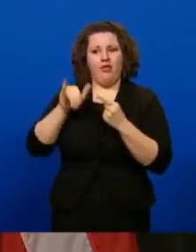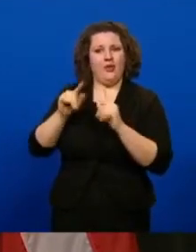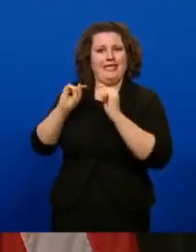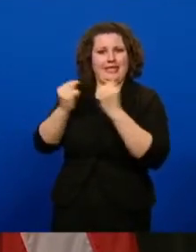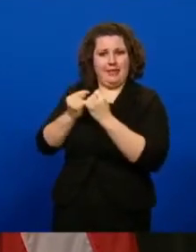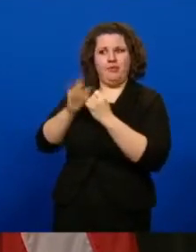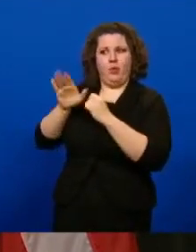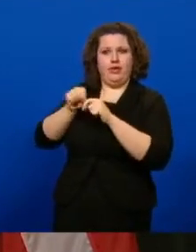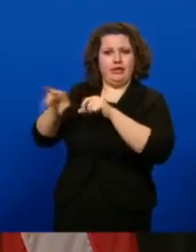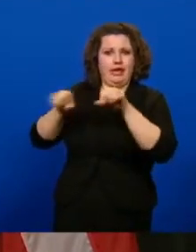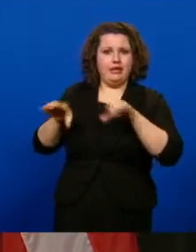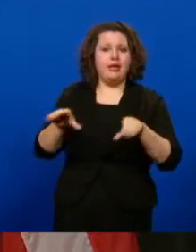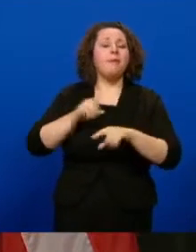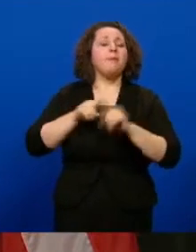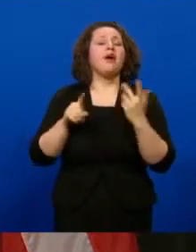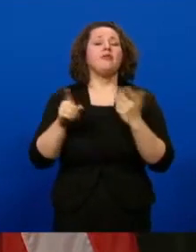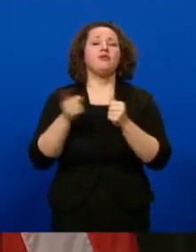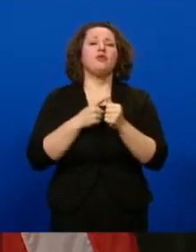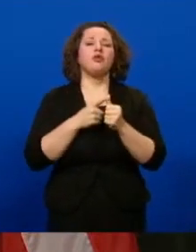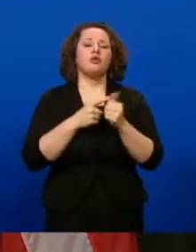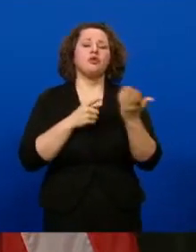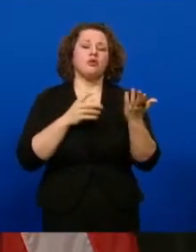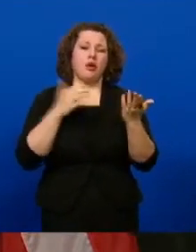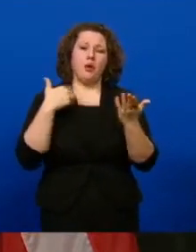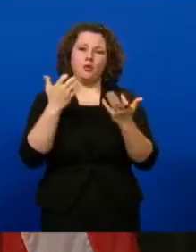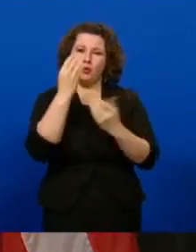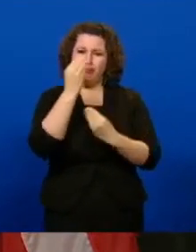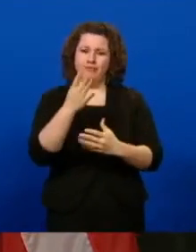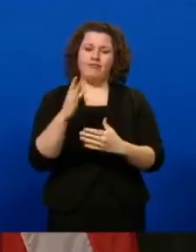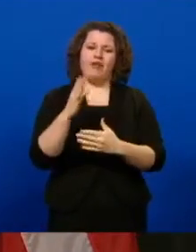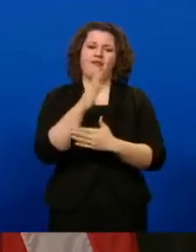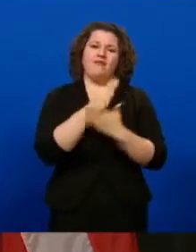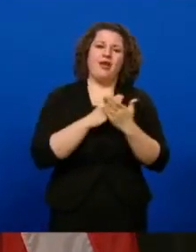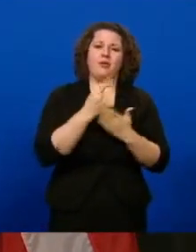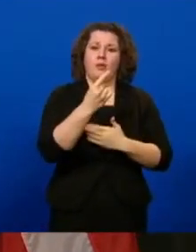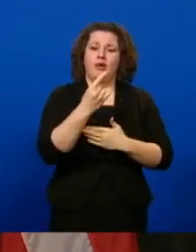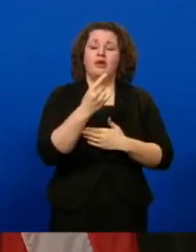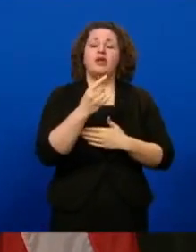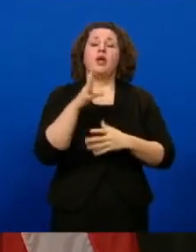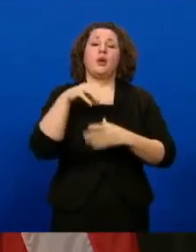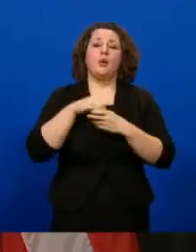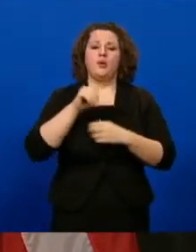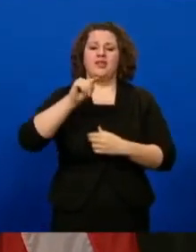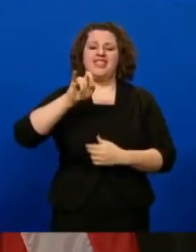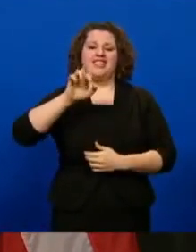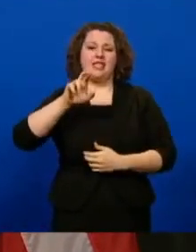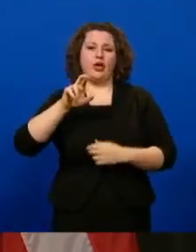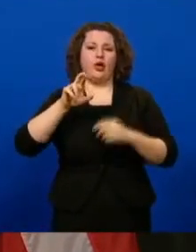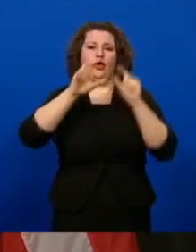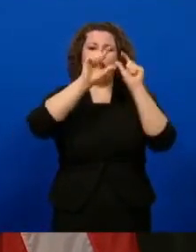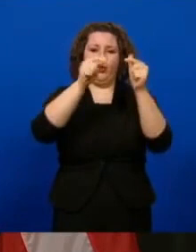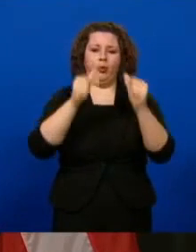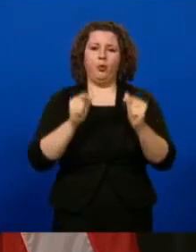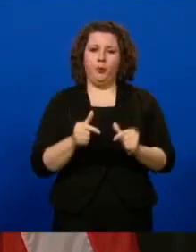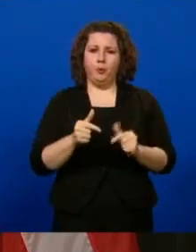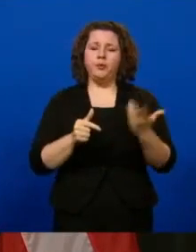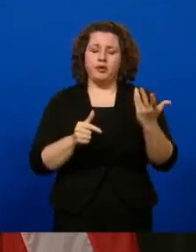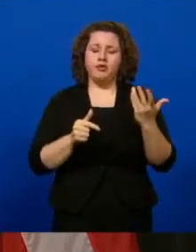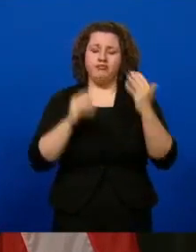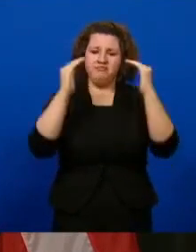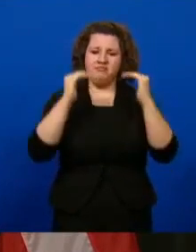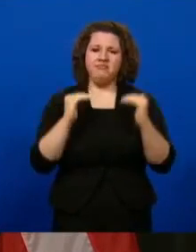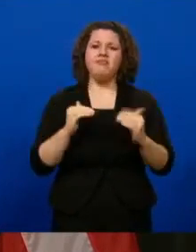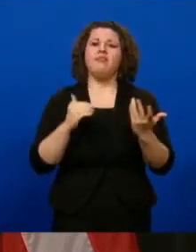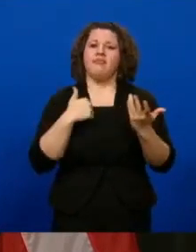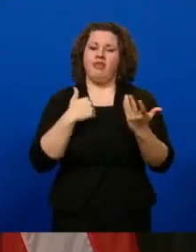a few minutes. But first, I want to share a few more details about phase one, including the tiering of priority groups and the size and scope of these